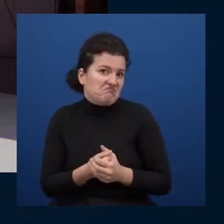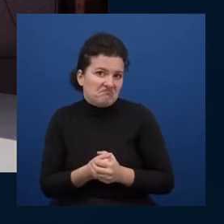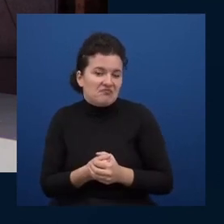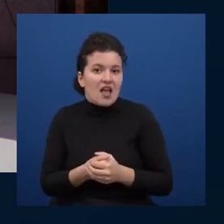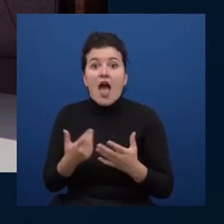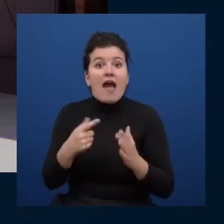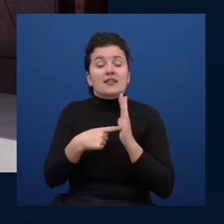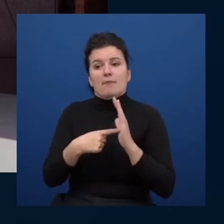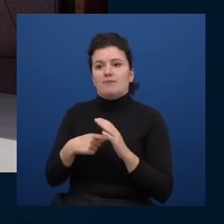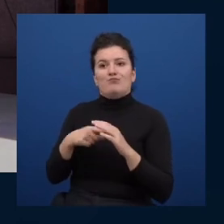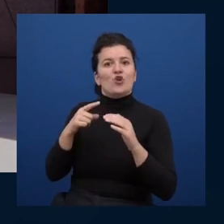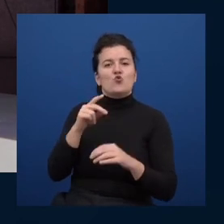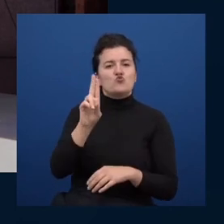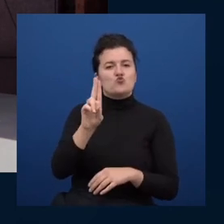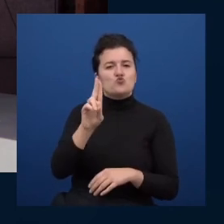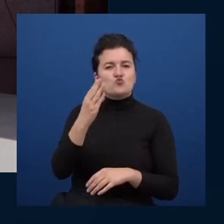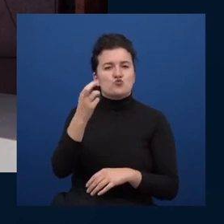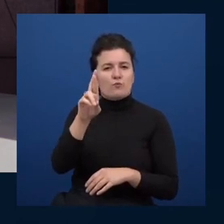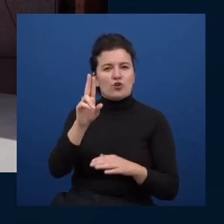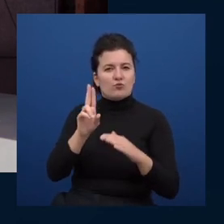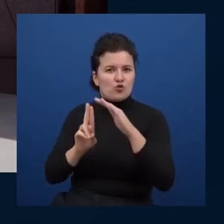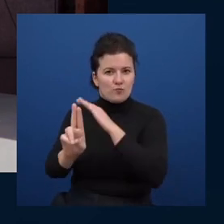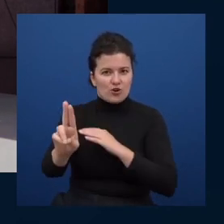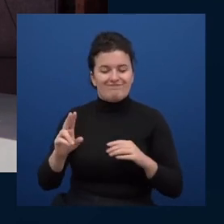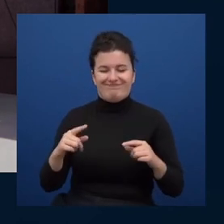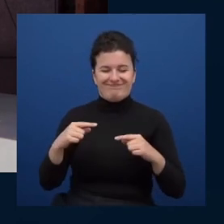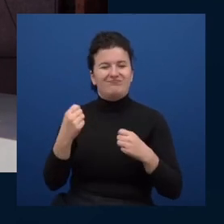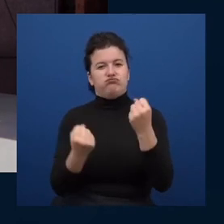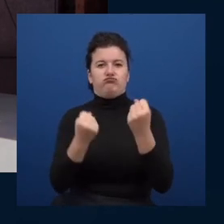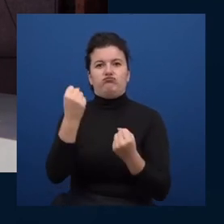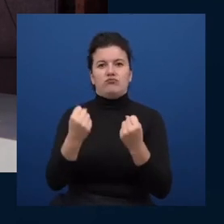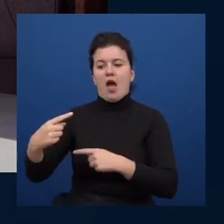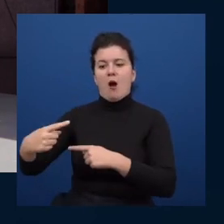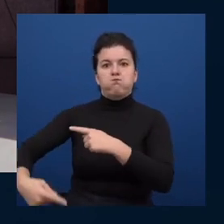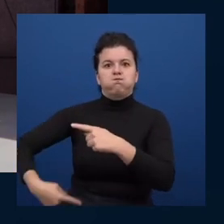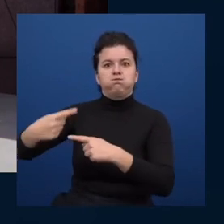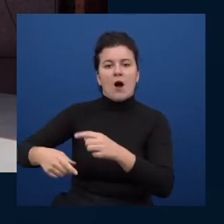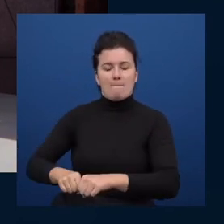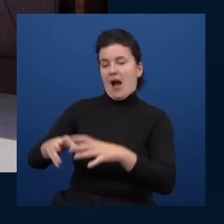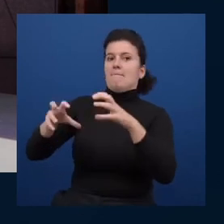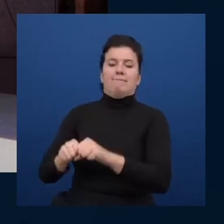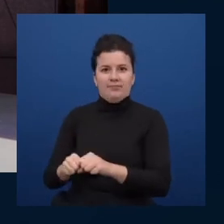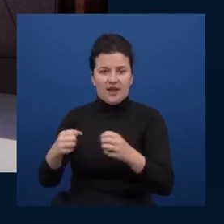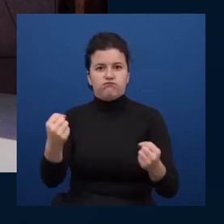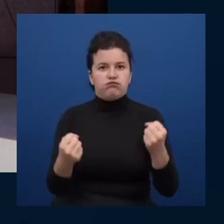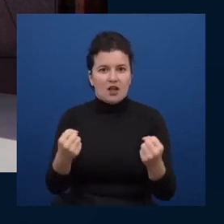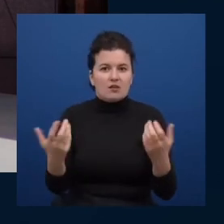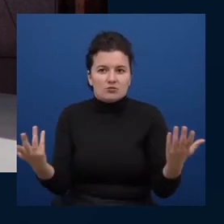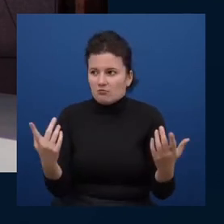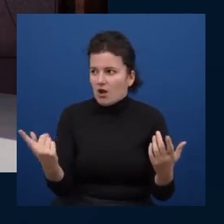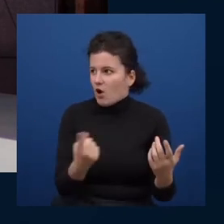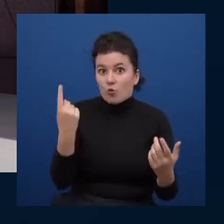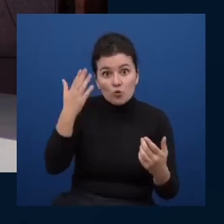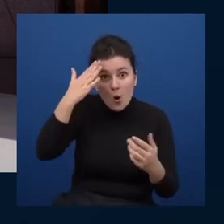uber and the tire pops i'm not asking you to be a mechanic but you should be aware that tires